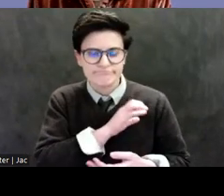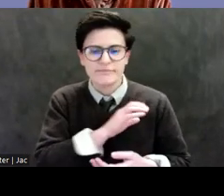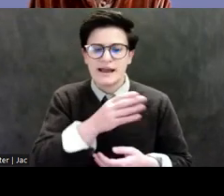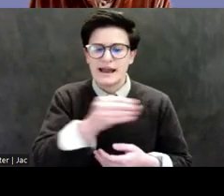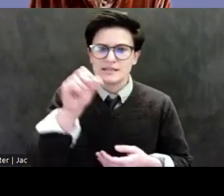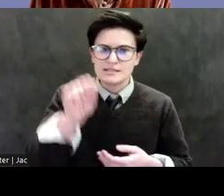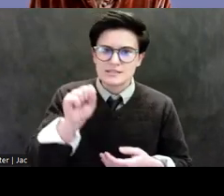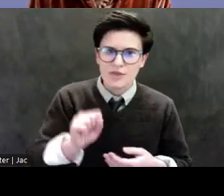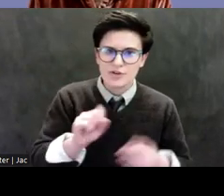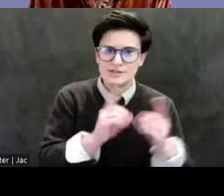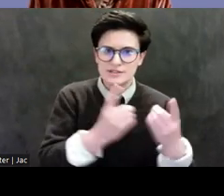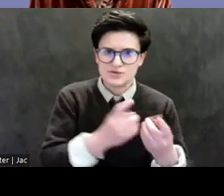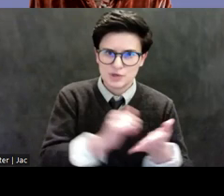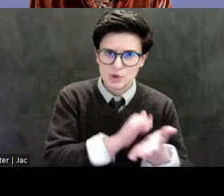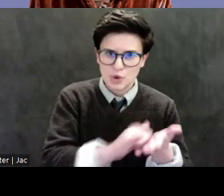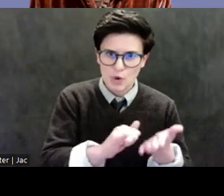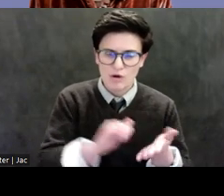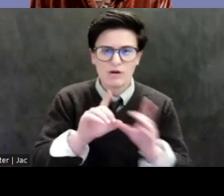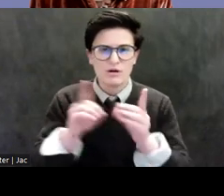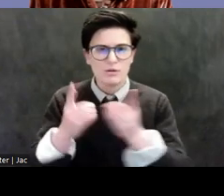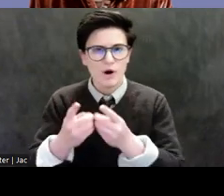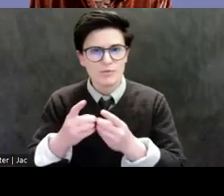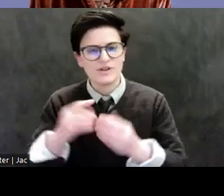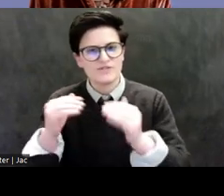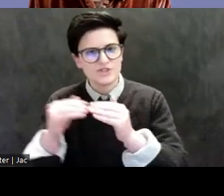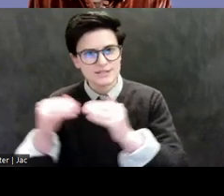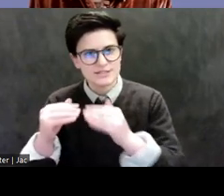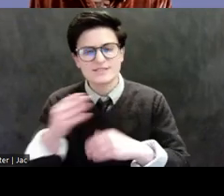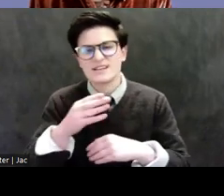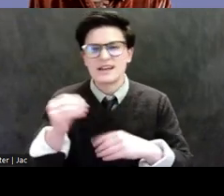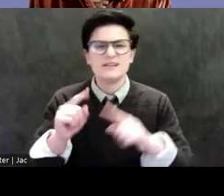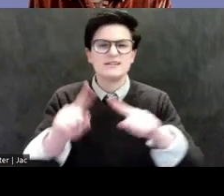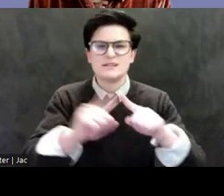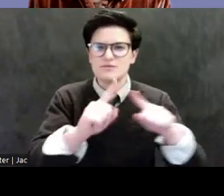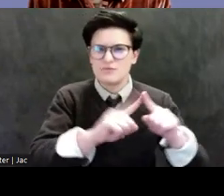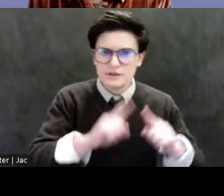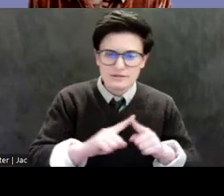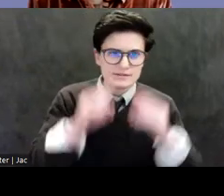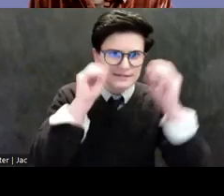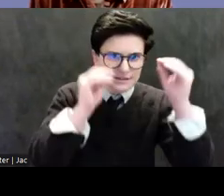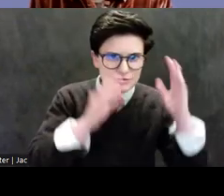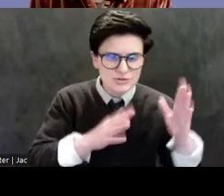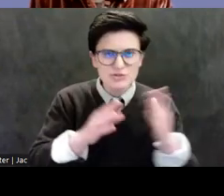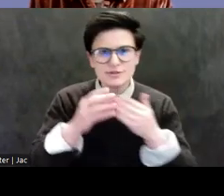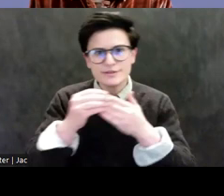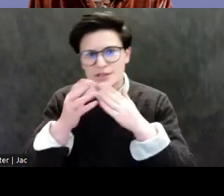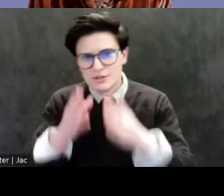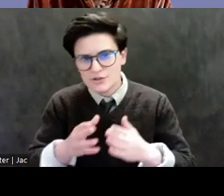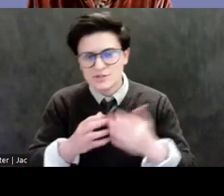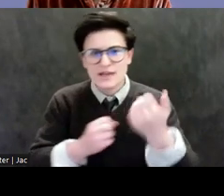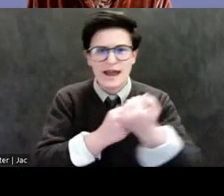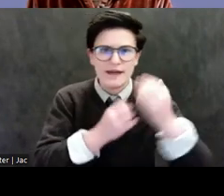York at the Department of Justice, as well as countless academics, investigative journalists, and advocates around the world.